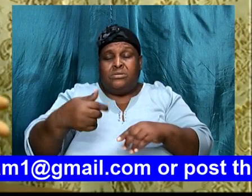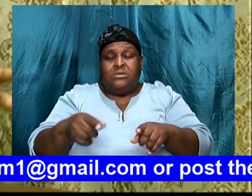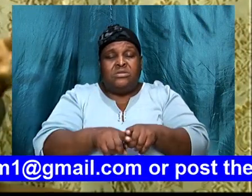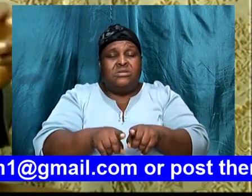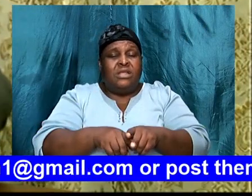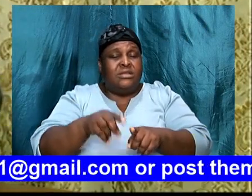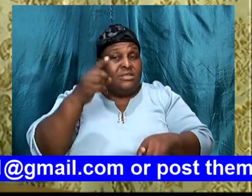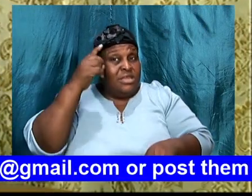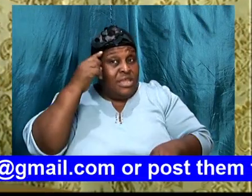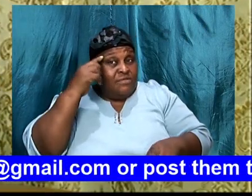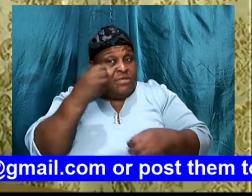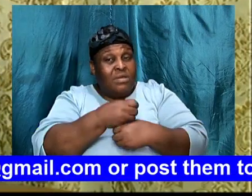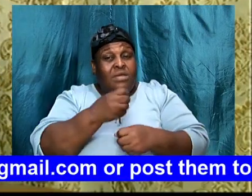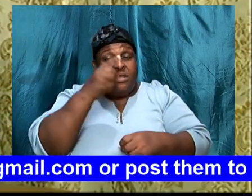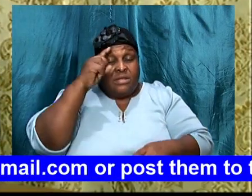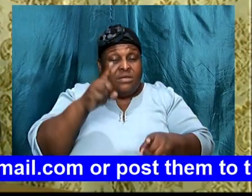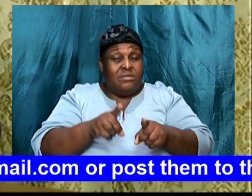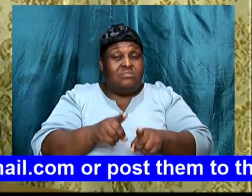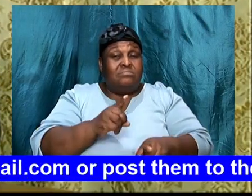and took up a census,